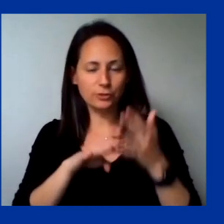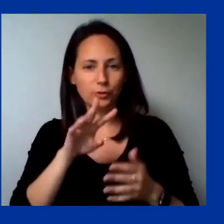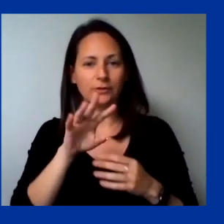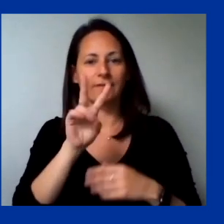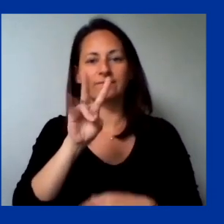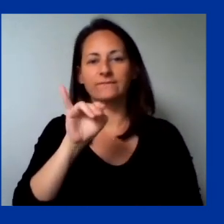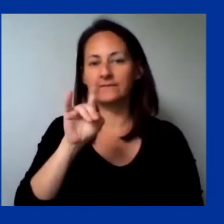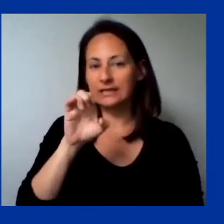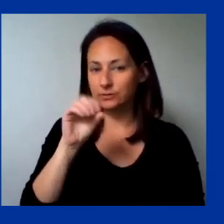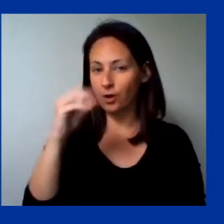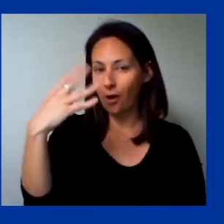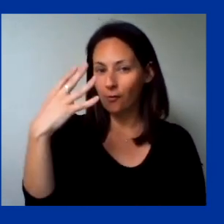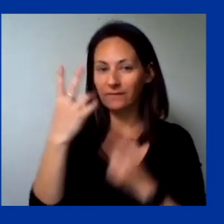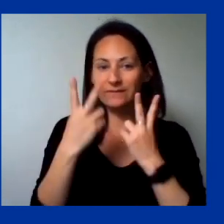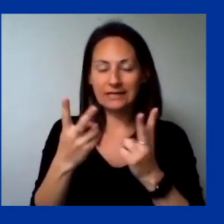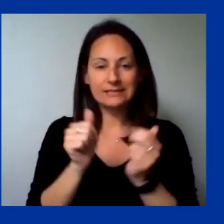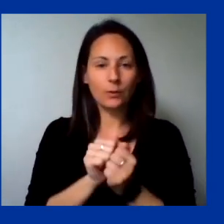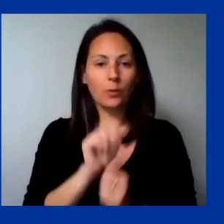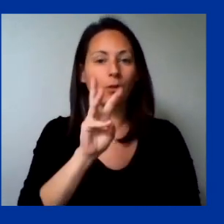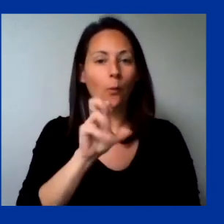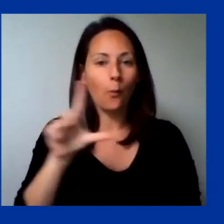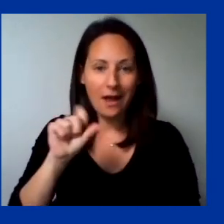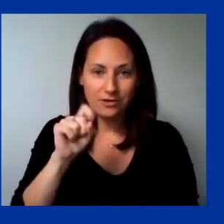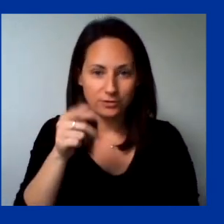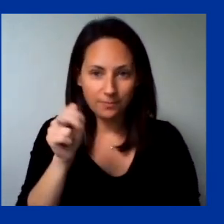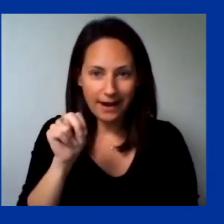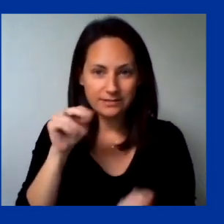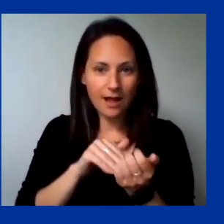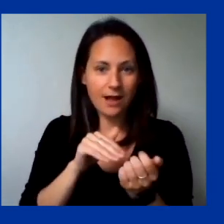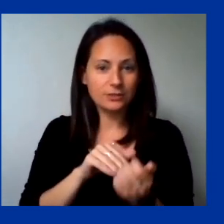How to Schedule a Video Visit with a WellSpan Provider